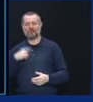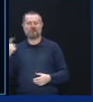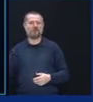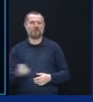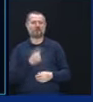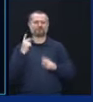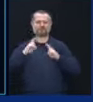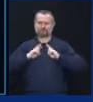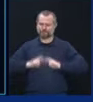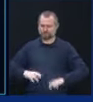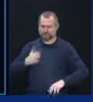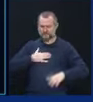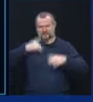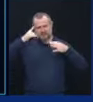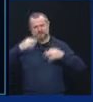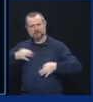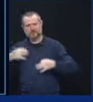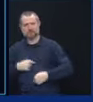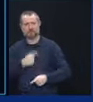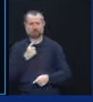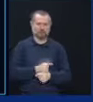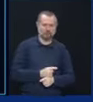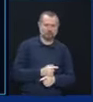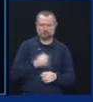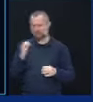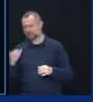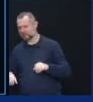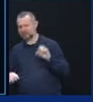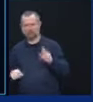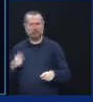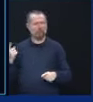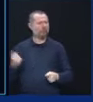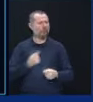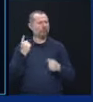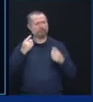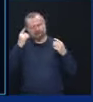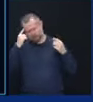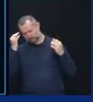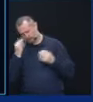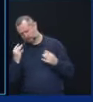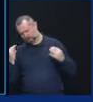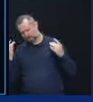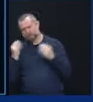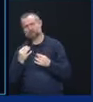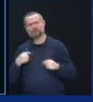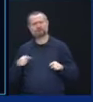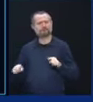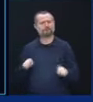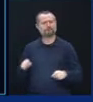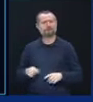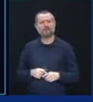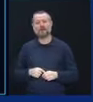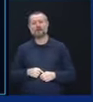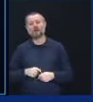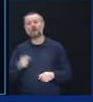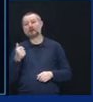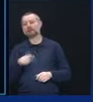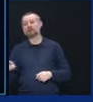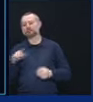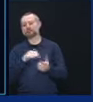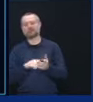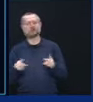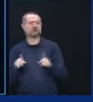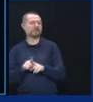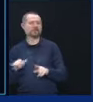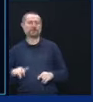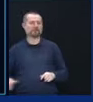decision was correct. You play it over and over again in your head. You can ask your doctor. They're going to tell you the same thing. They'll say